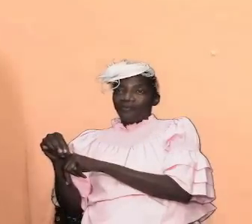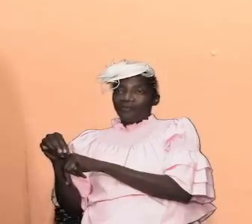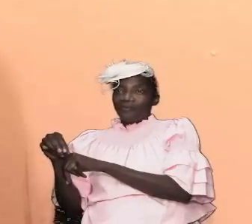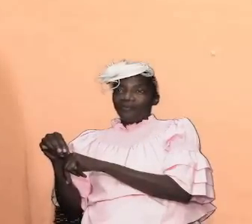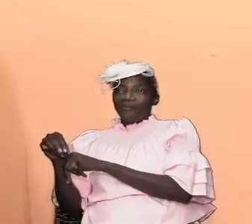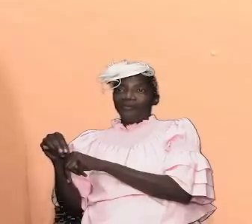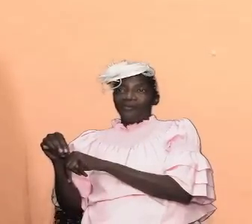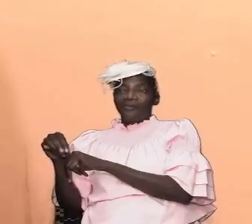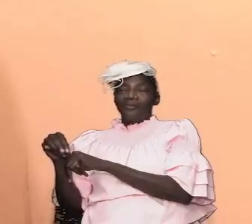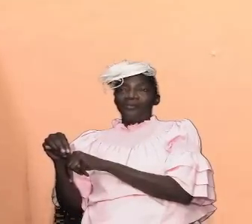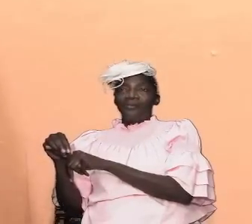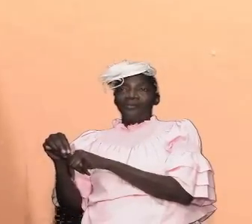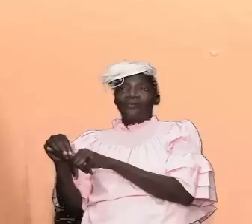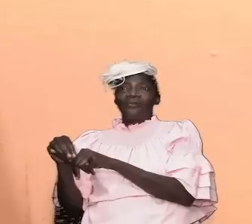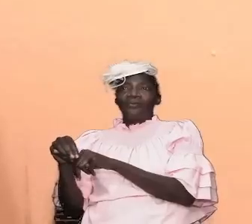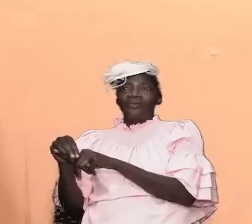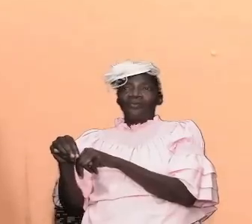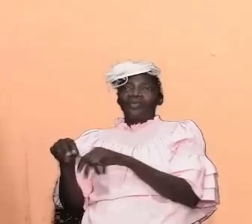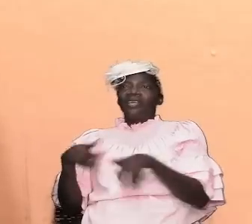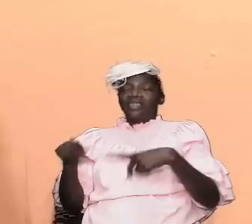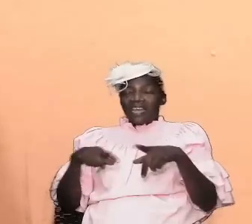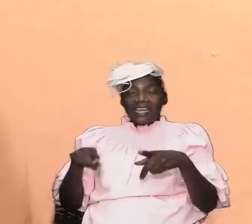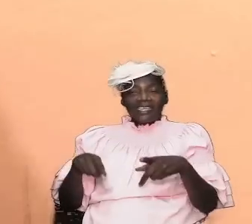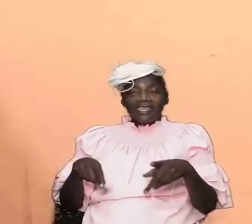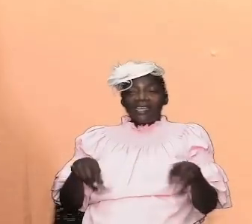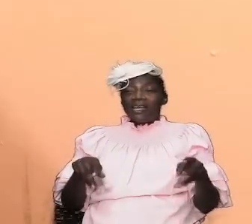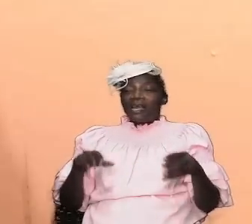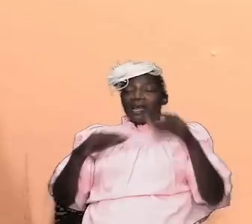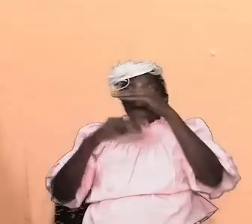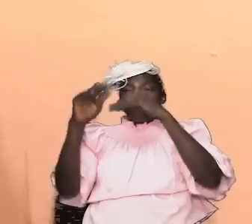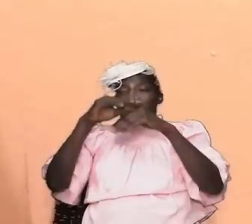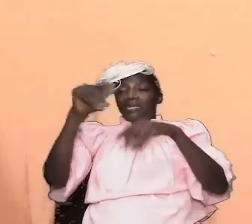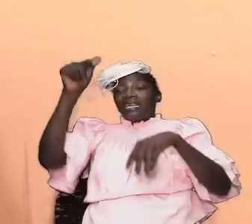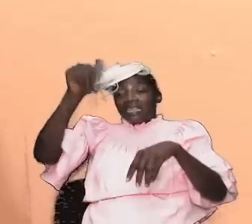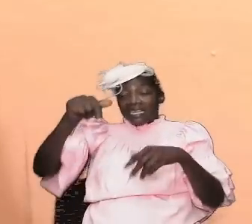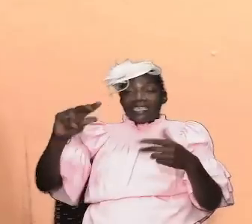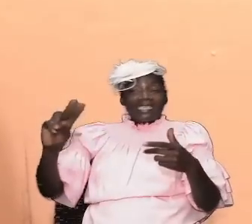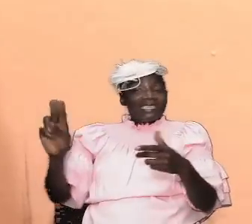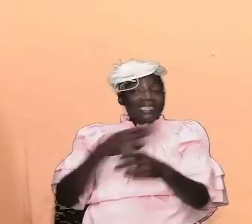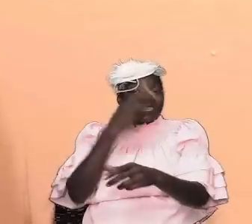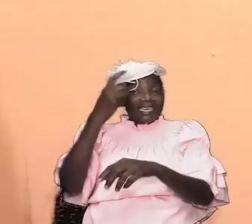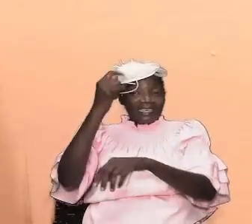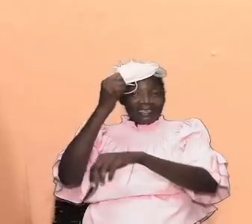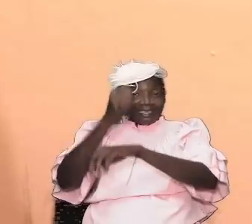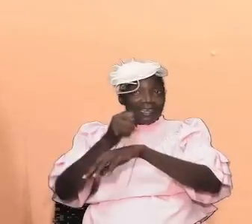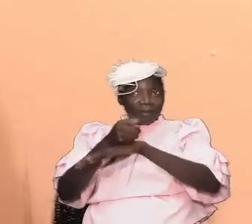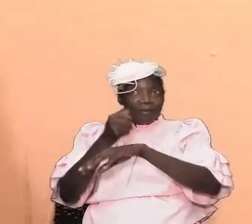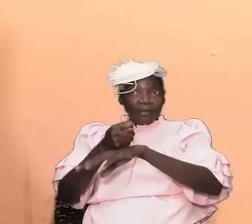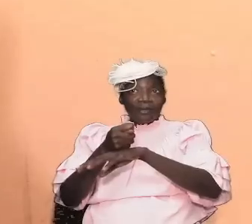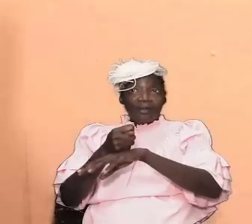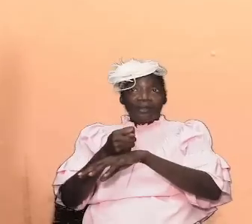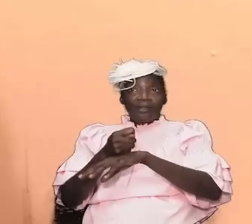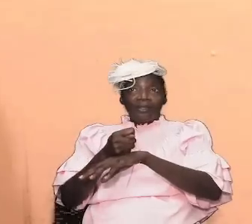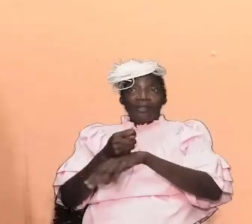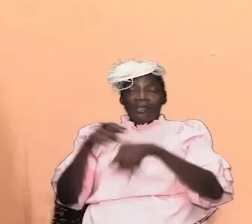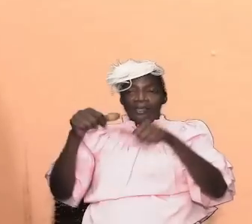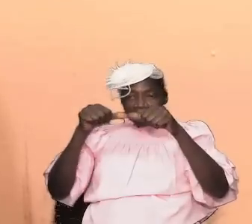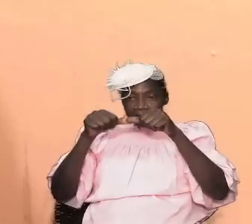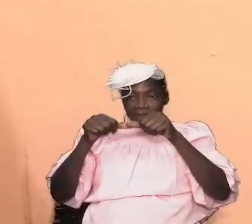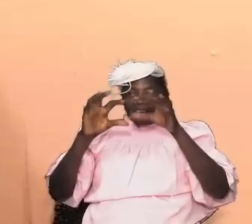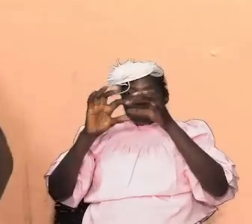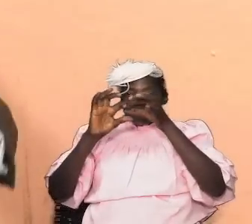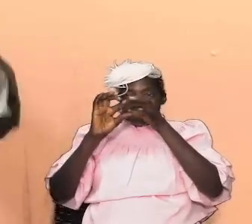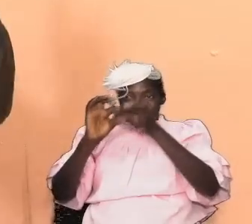moved to wherever they were going then it was erected again in this second temple it was fixed